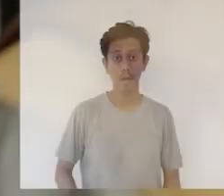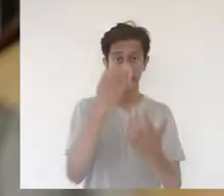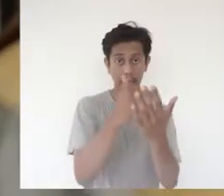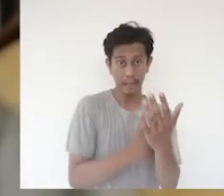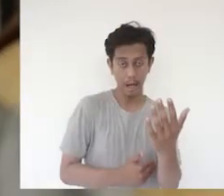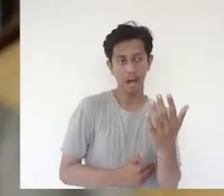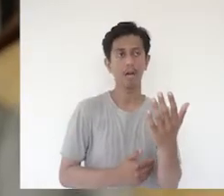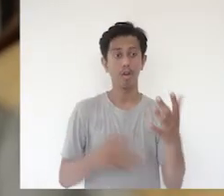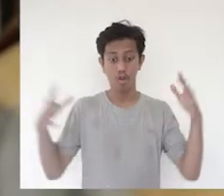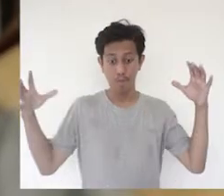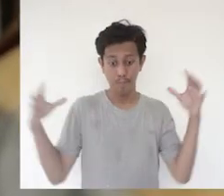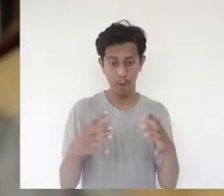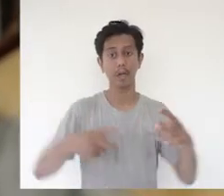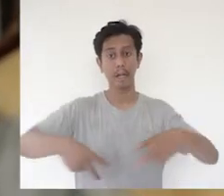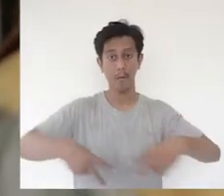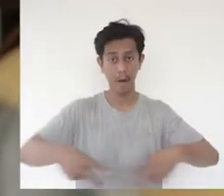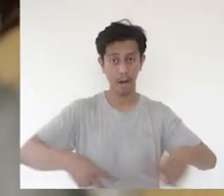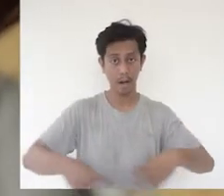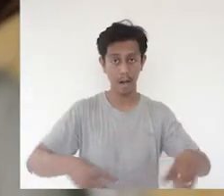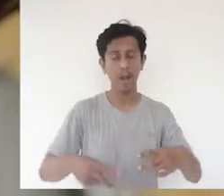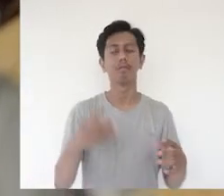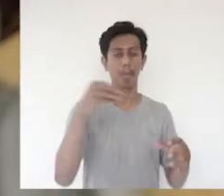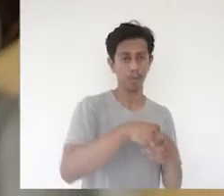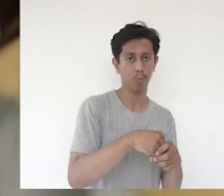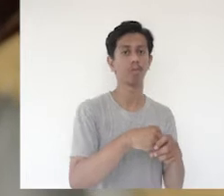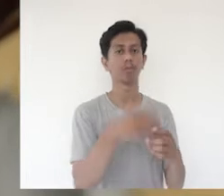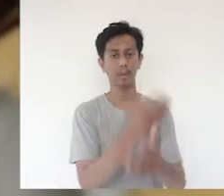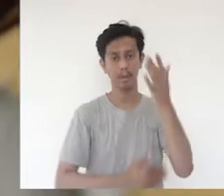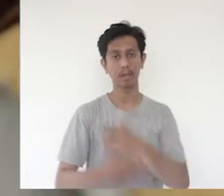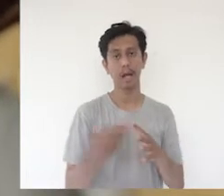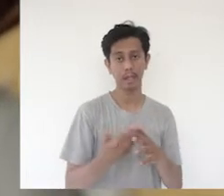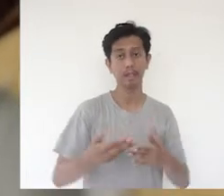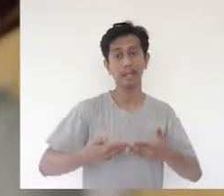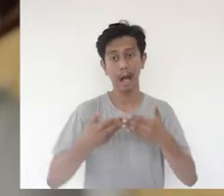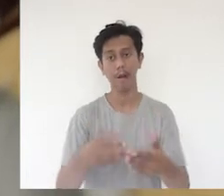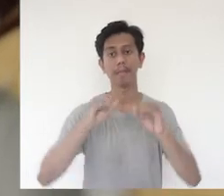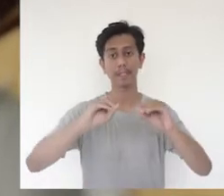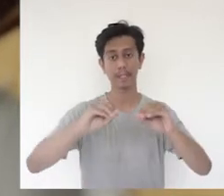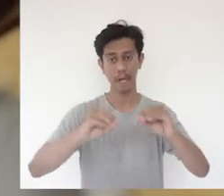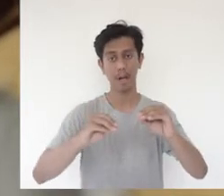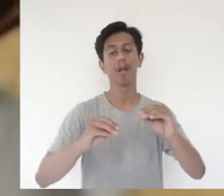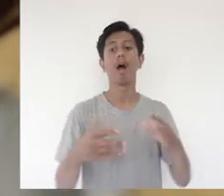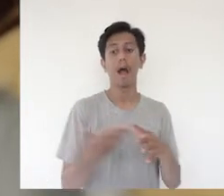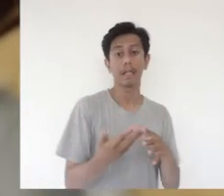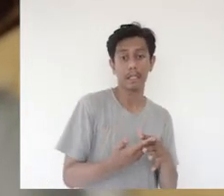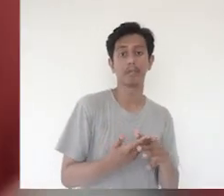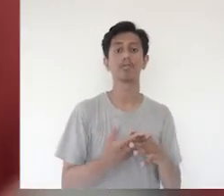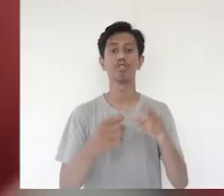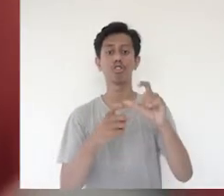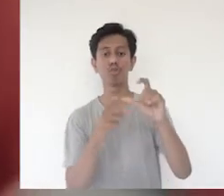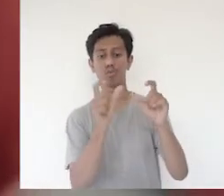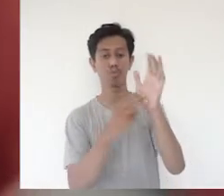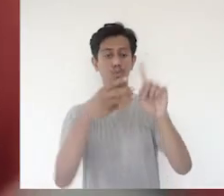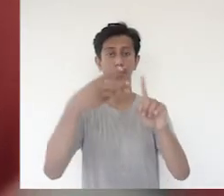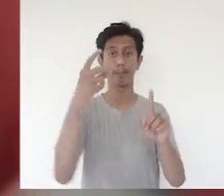The data collected included the types of disabilities, access to educational facilities, jobs and